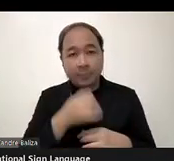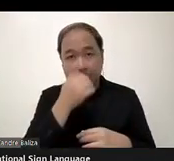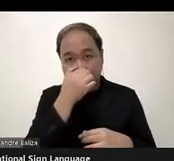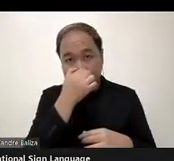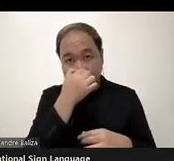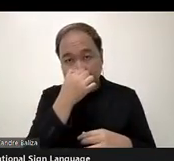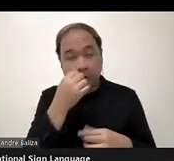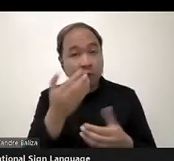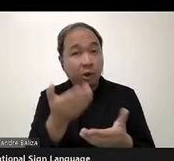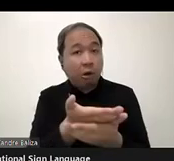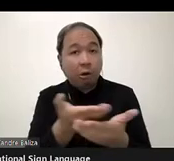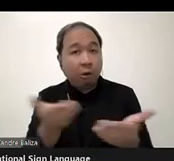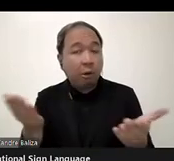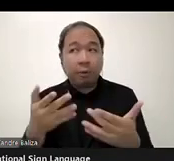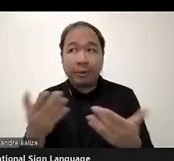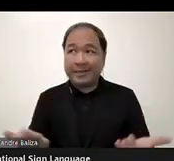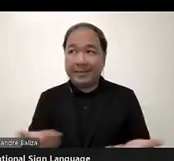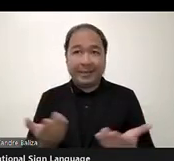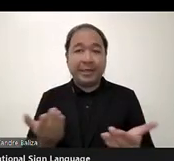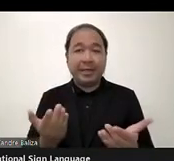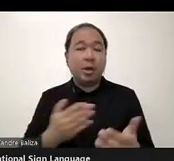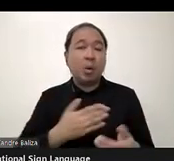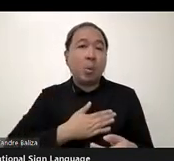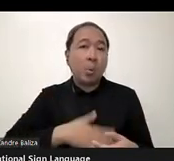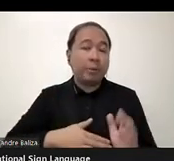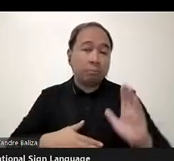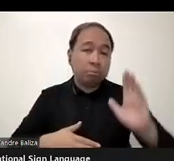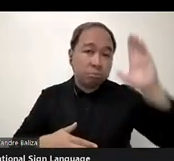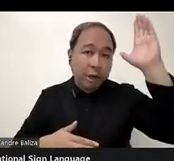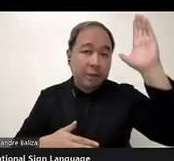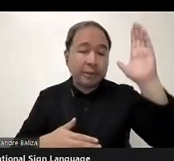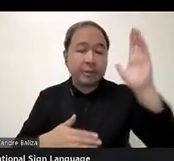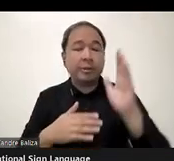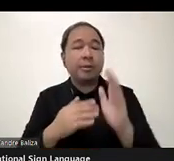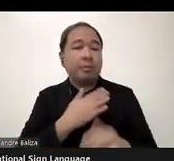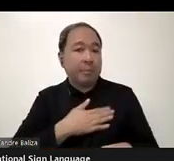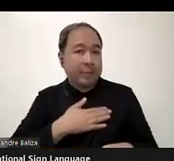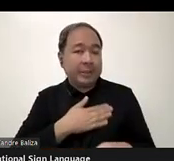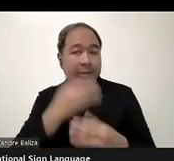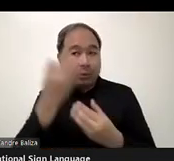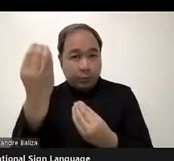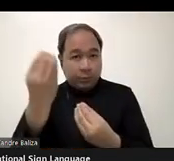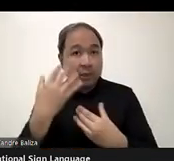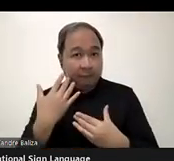on, on, on, If room who wants to raise their hand, please do let us know. Um,